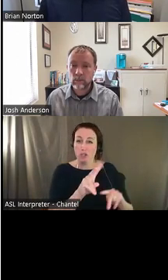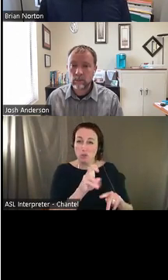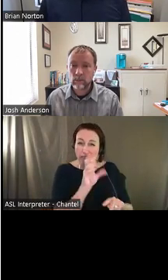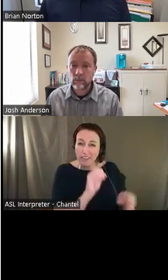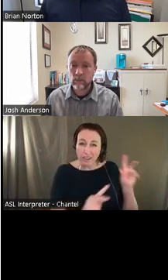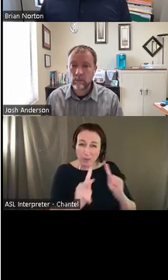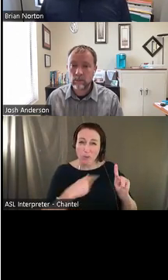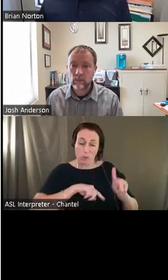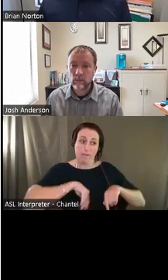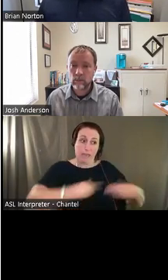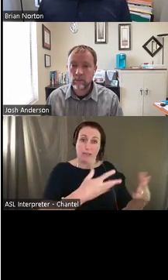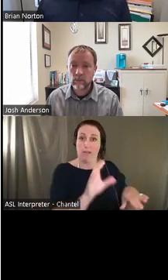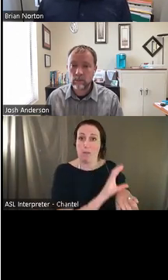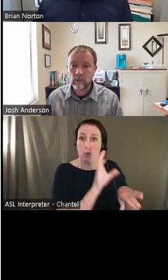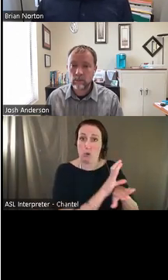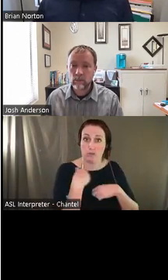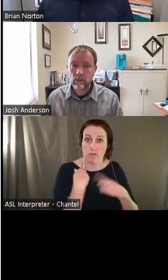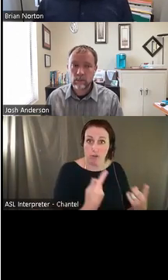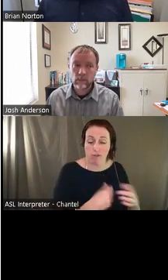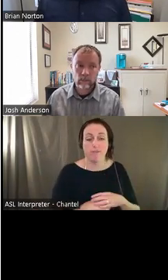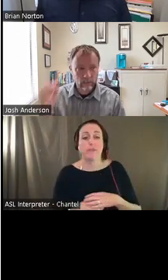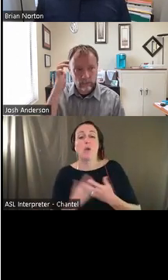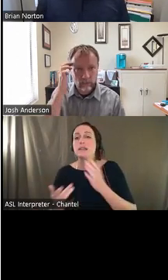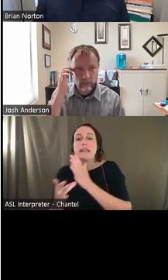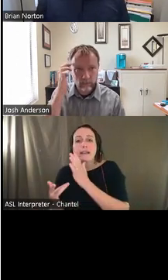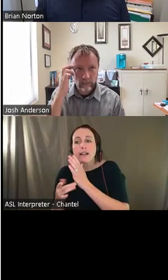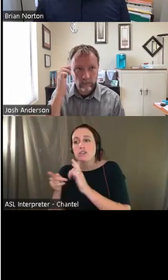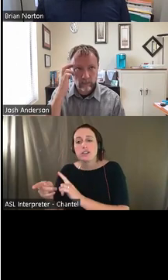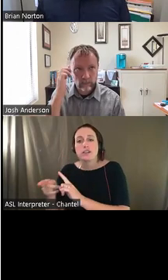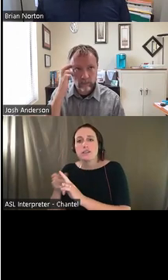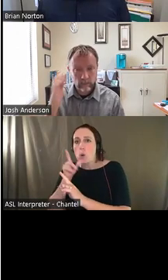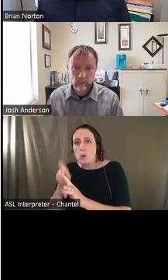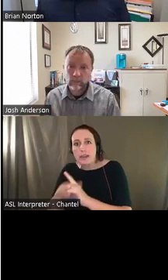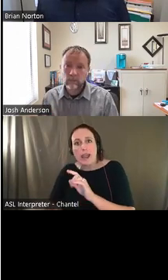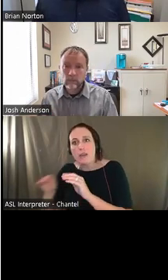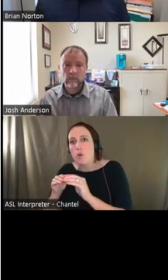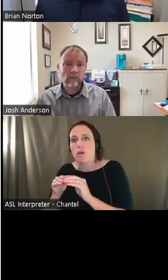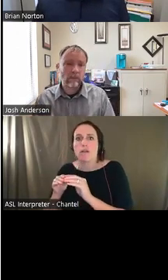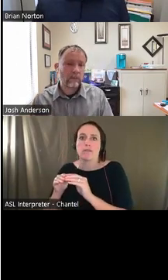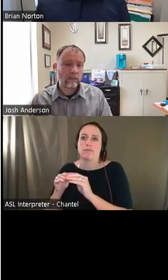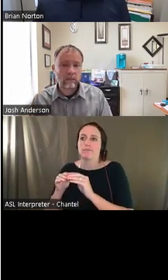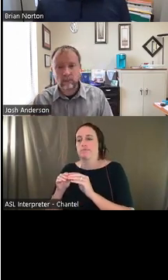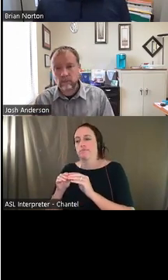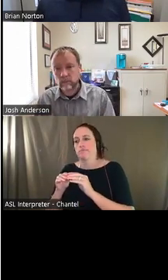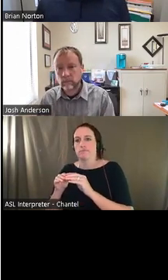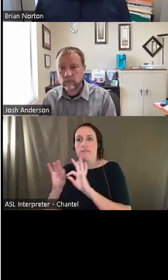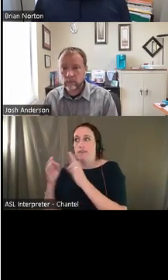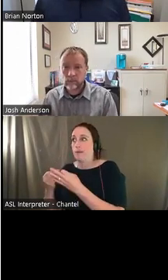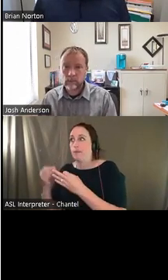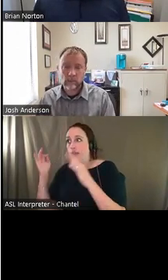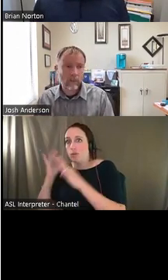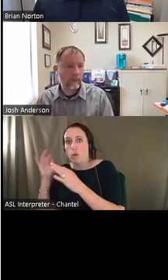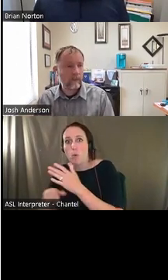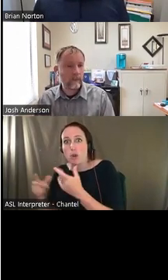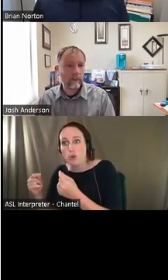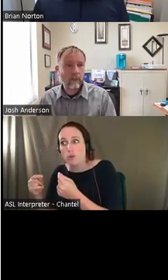reuse programs, because a lot of times folks have technology, their needs change, they don't know what to do with it, or the families don't know what to do with it, well,